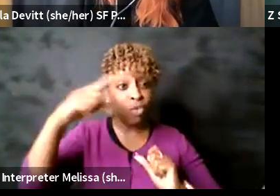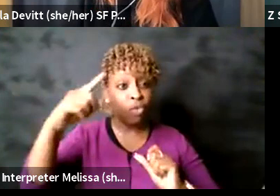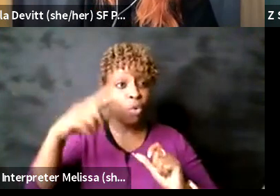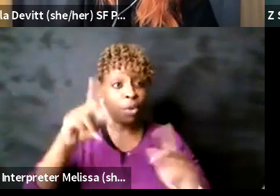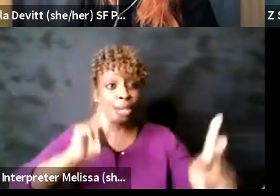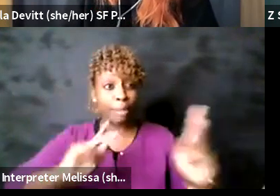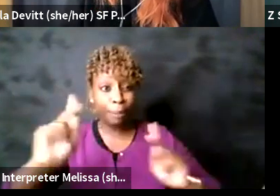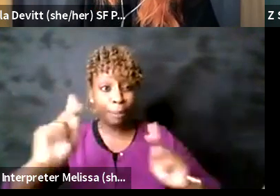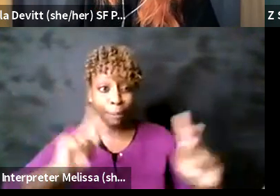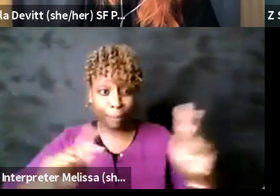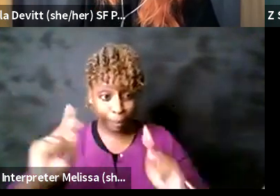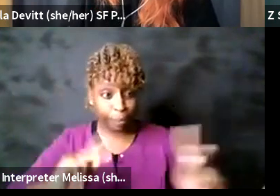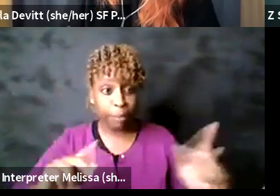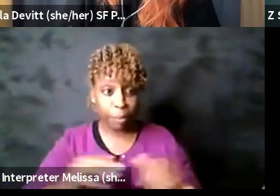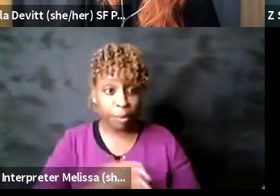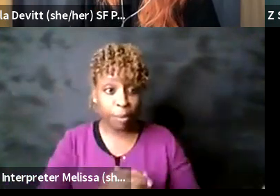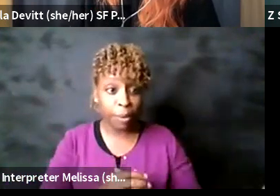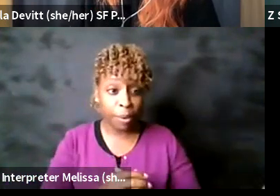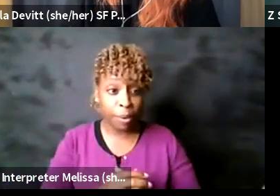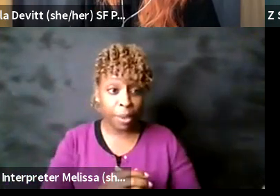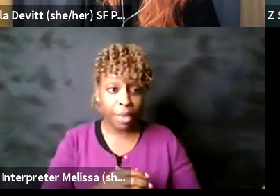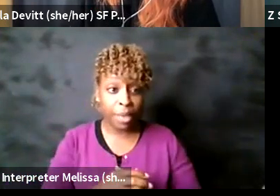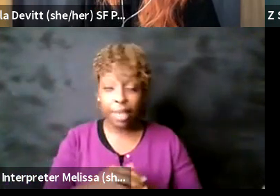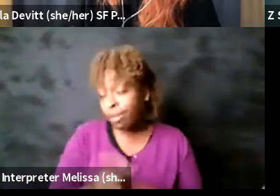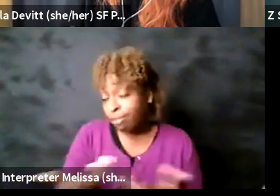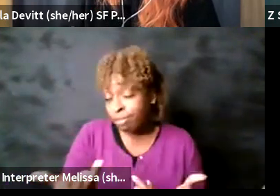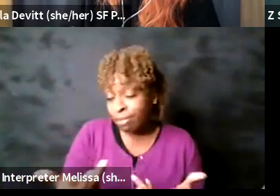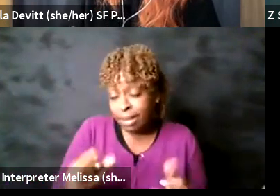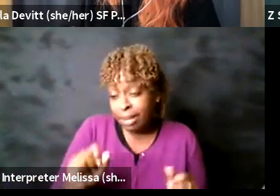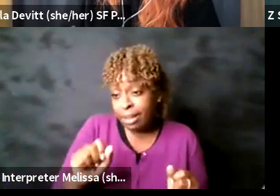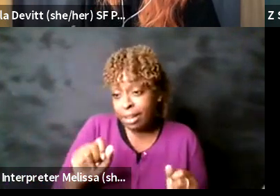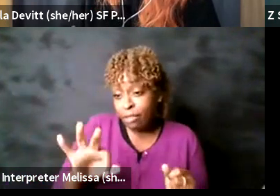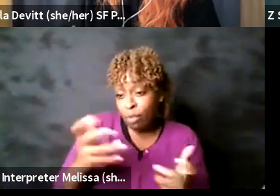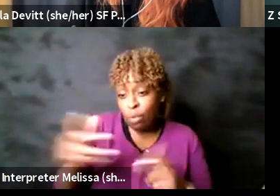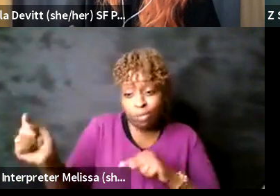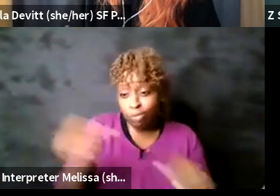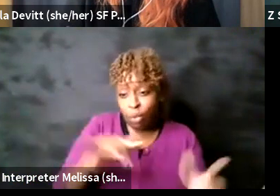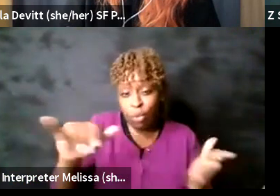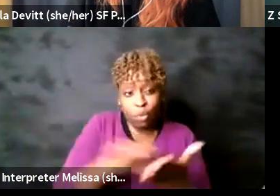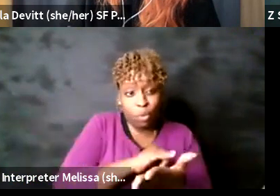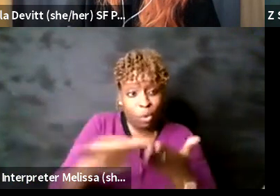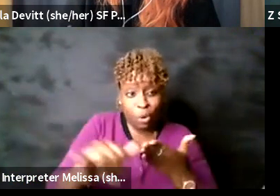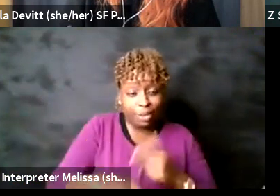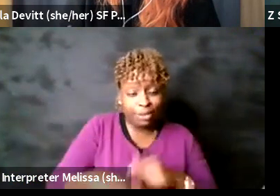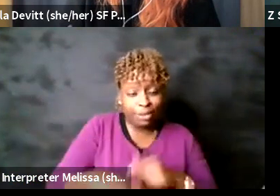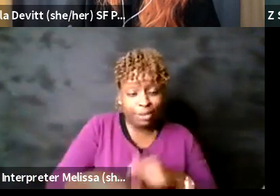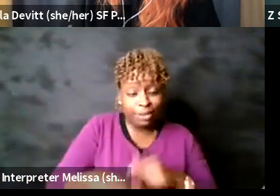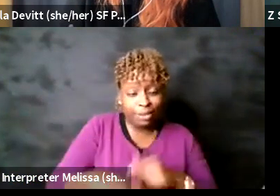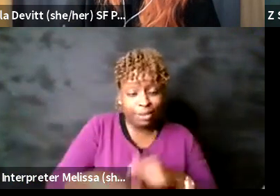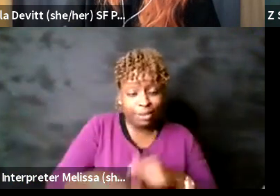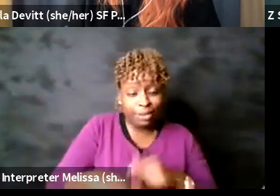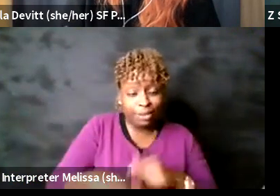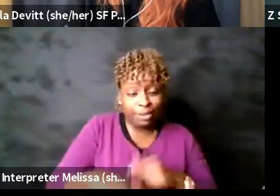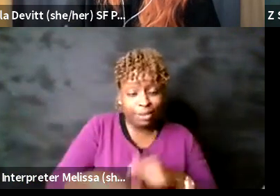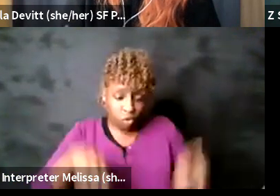if you want to go to New York and see a Broadway show you can do that but this is not that like this is theater for the people by the people